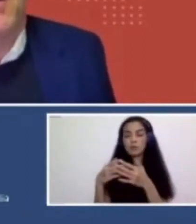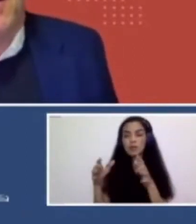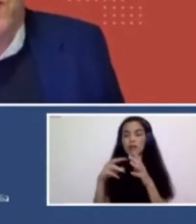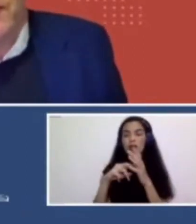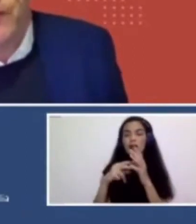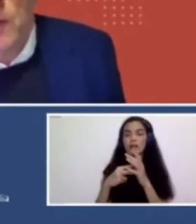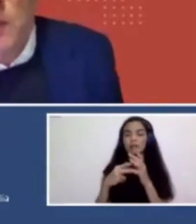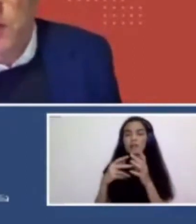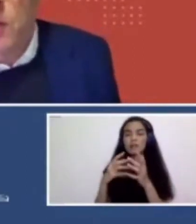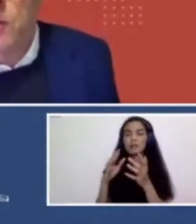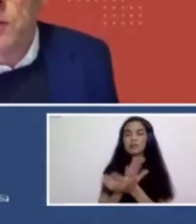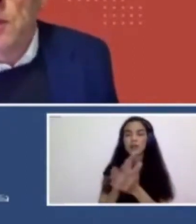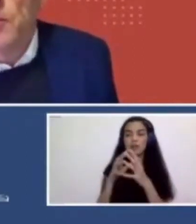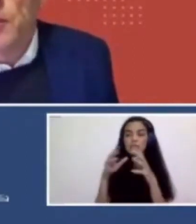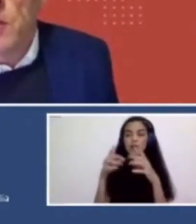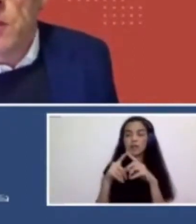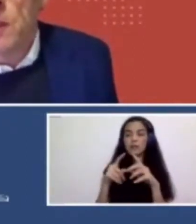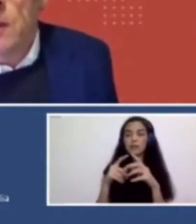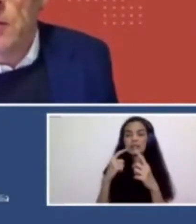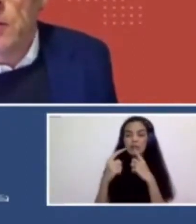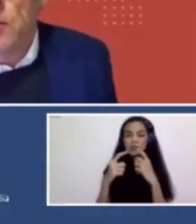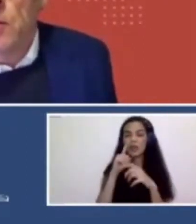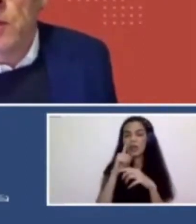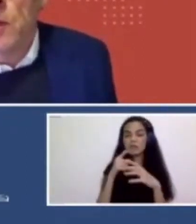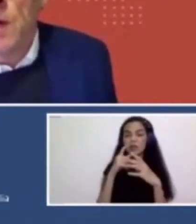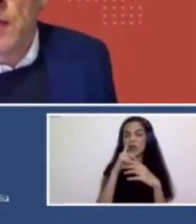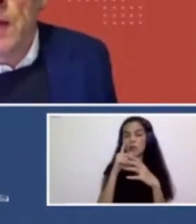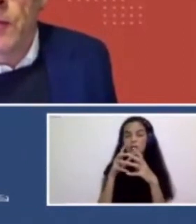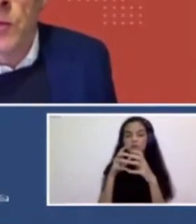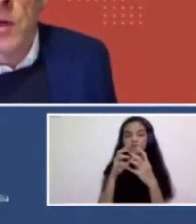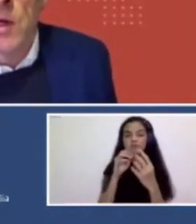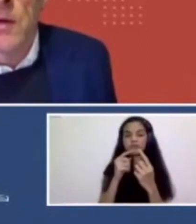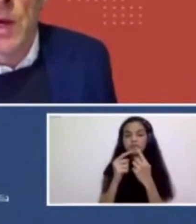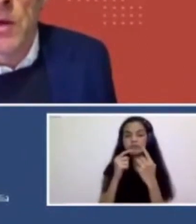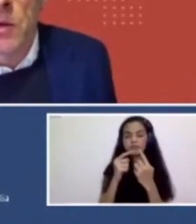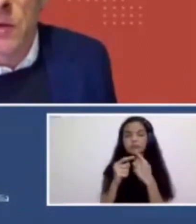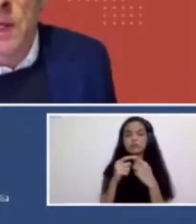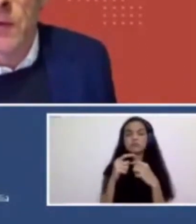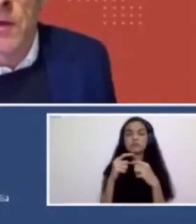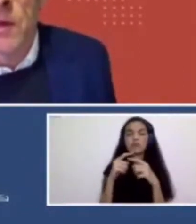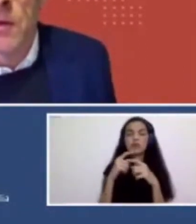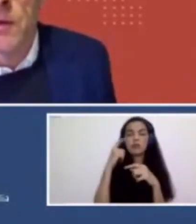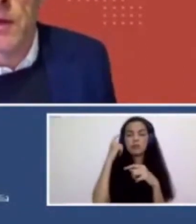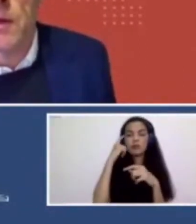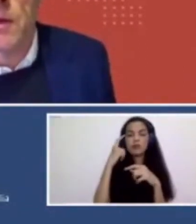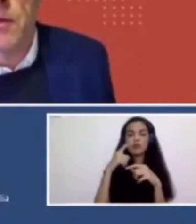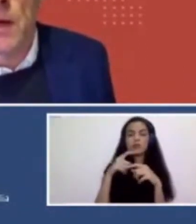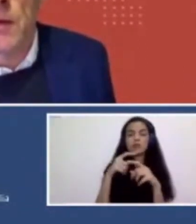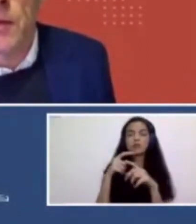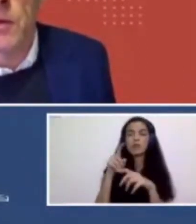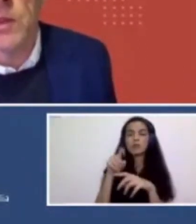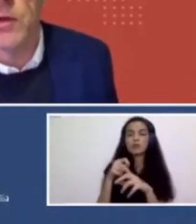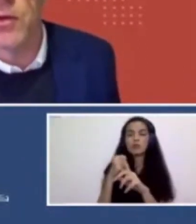I sort of feel like you can potentially work around that through kind of patience and advocacy. So that's a sort of